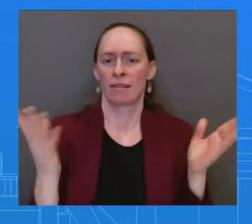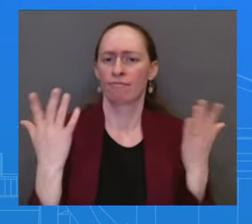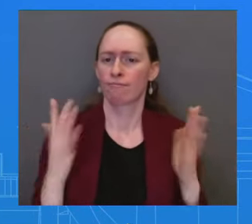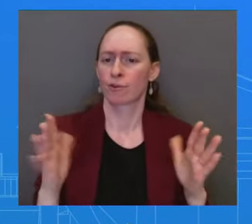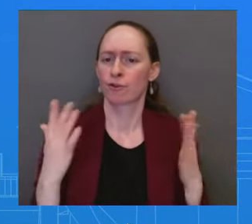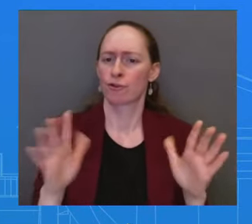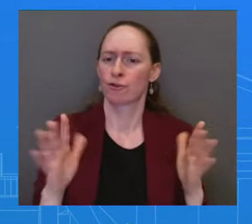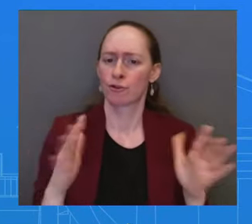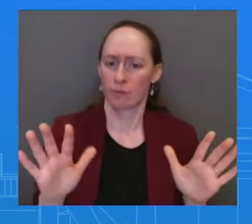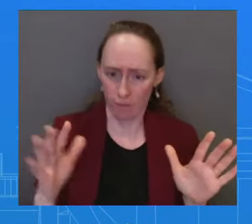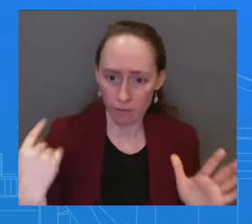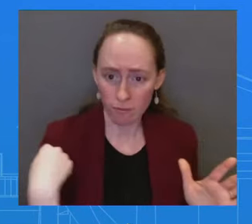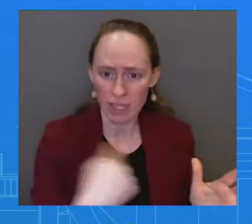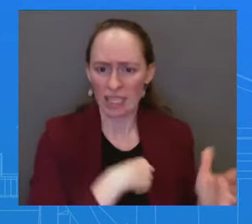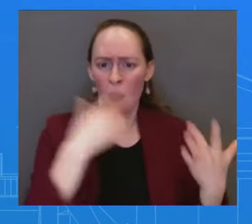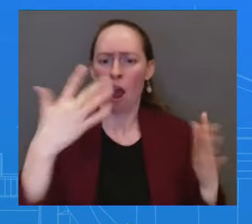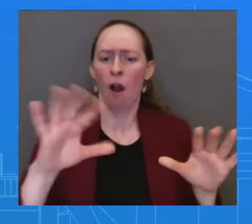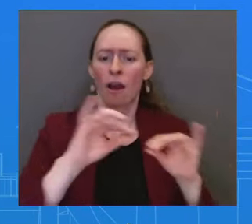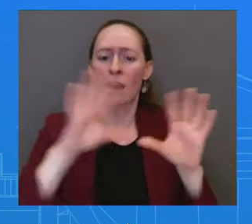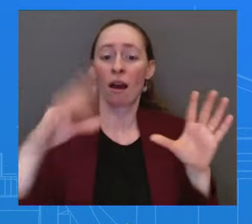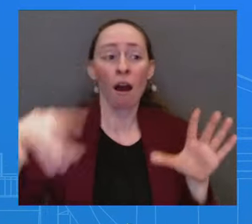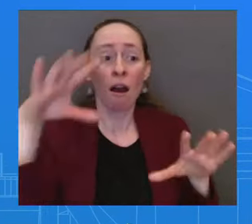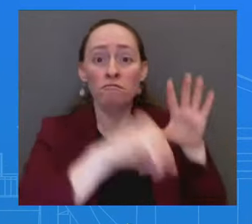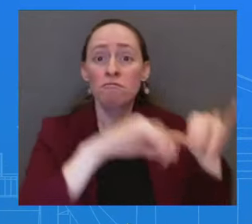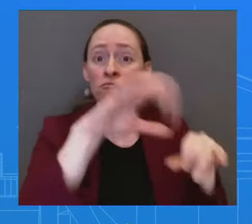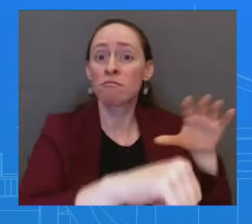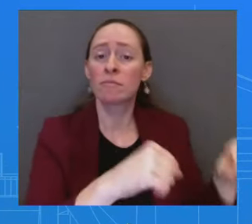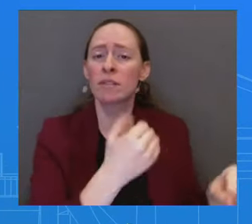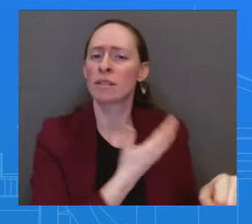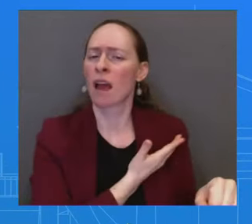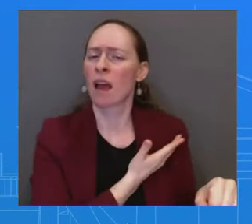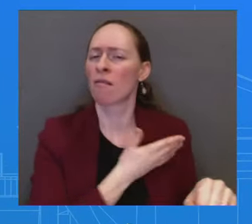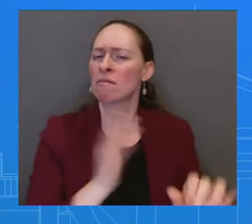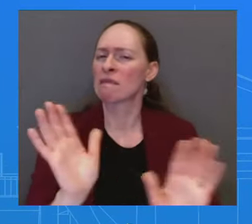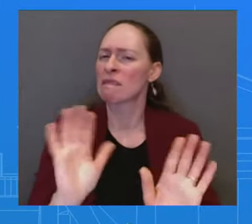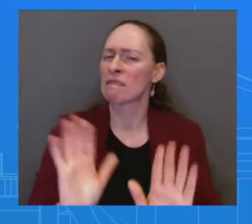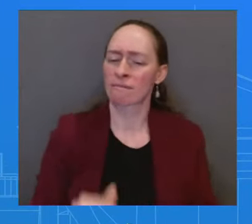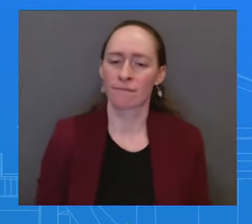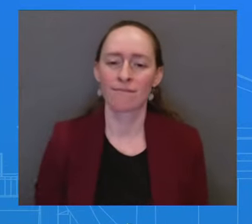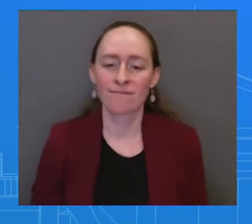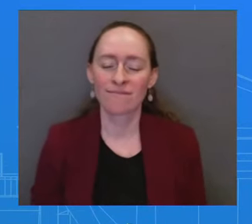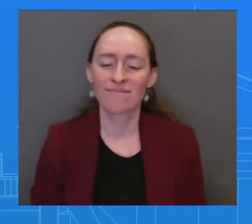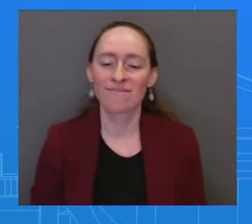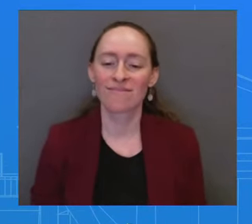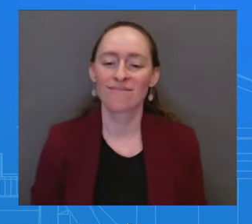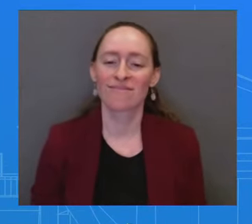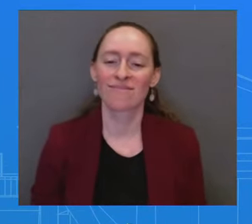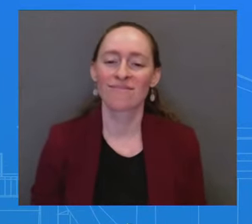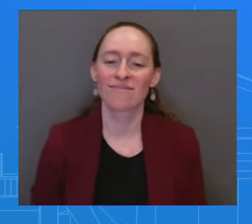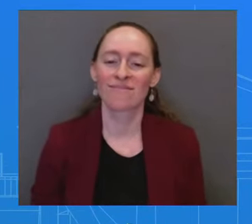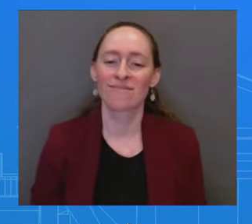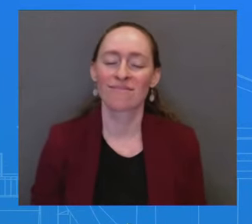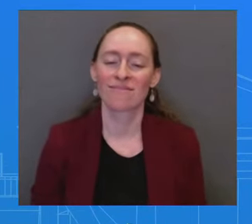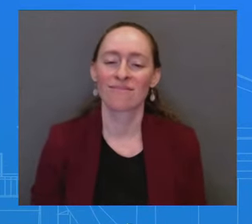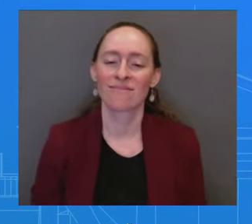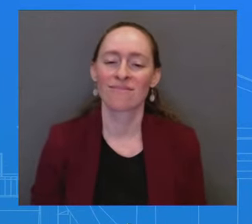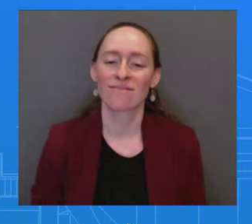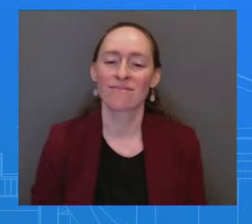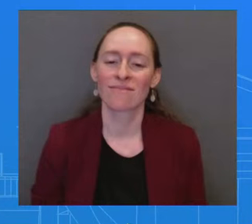if Russia has used the war North Korean missiles after your